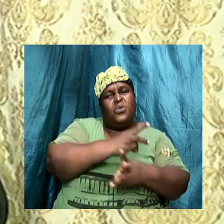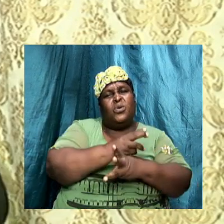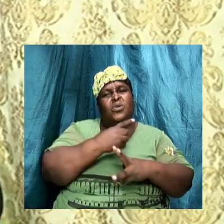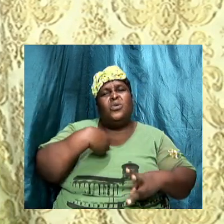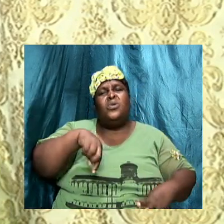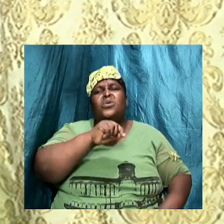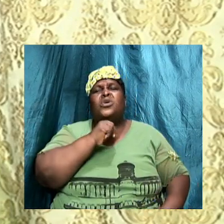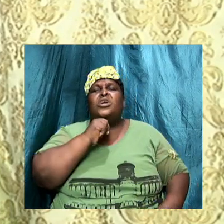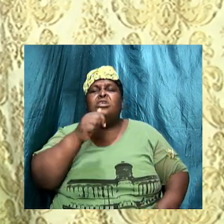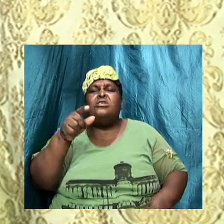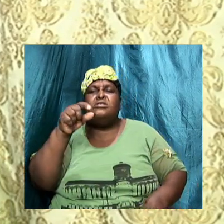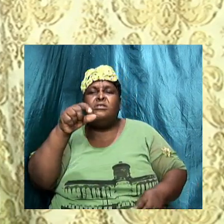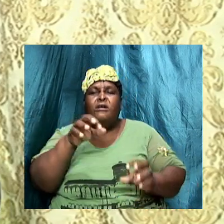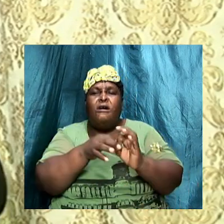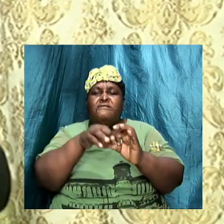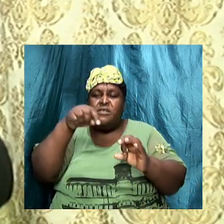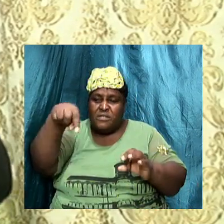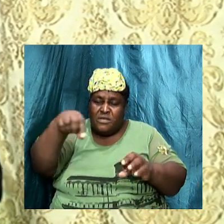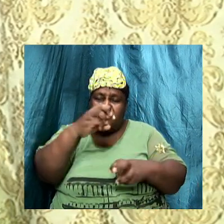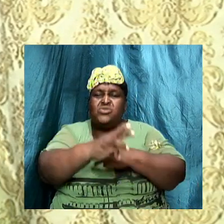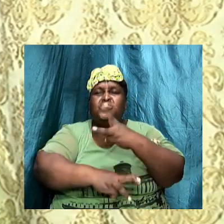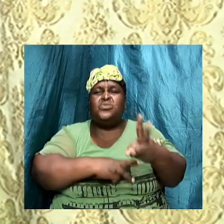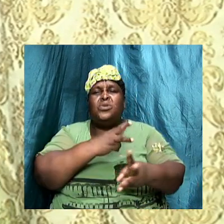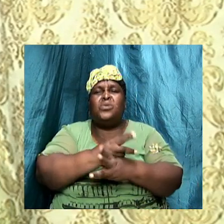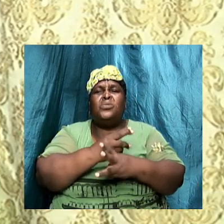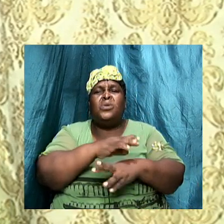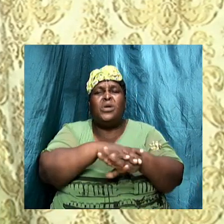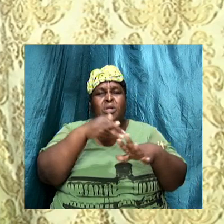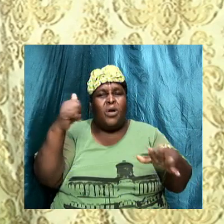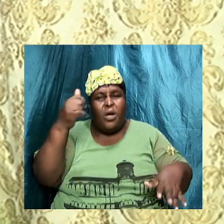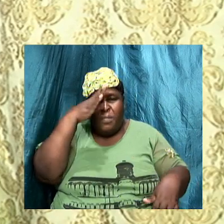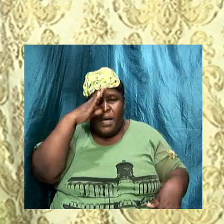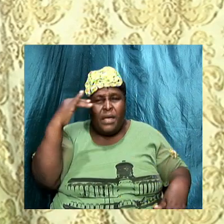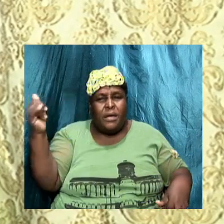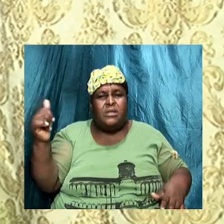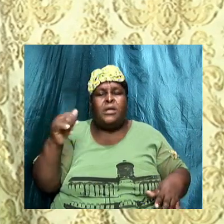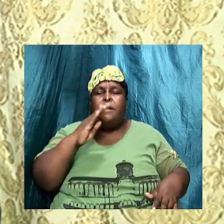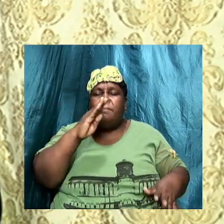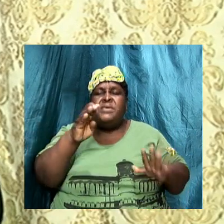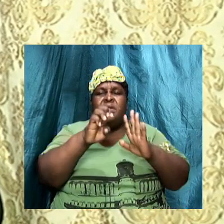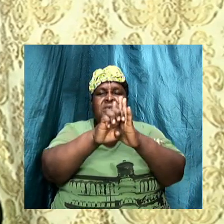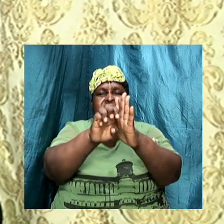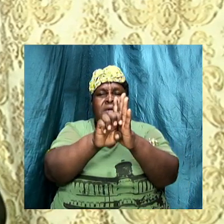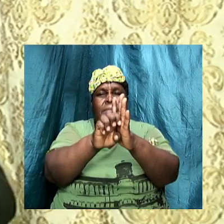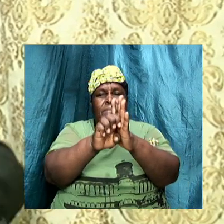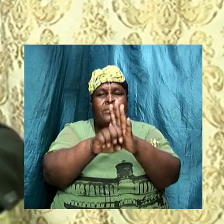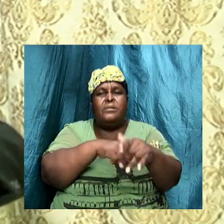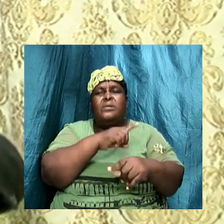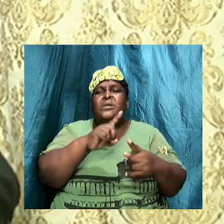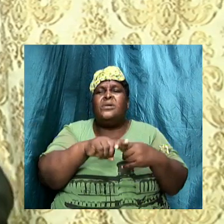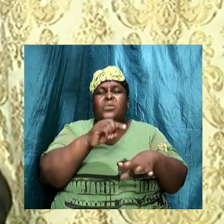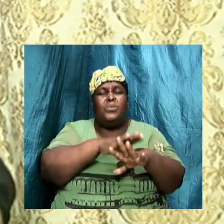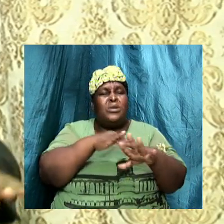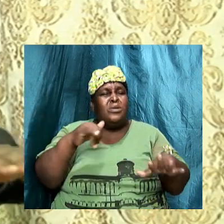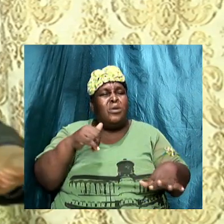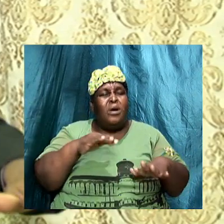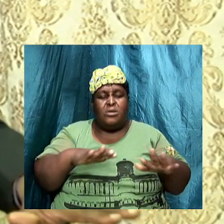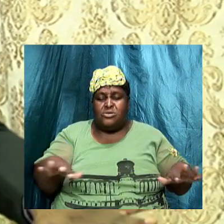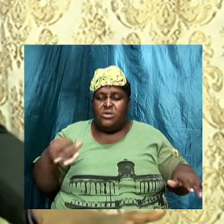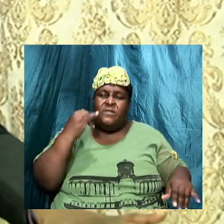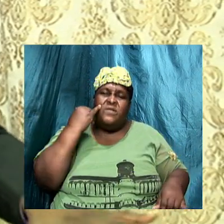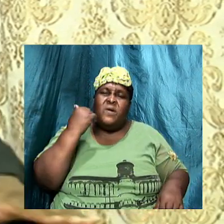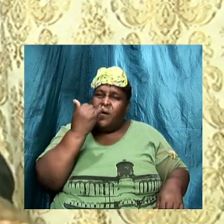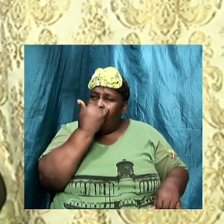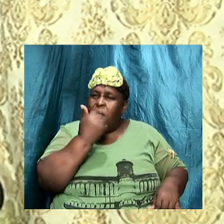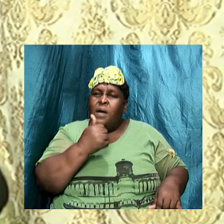called by God to be an example when He called the children of Israel. He called them to be an example to the other